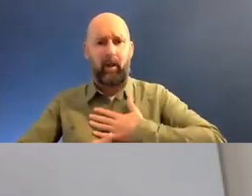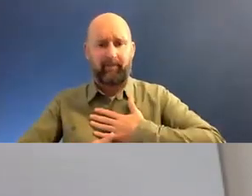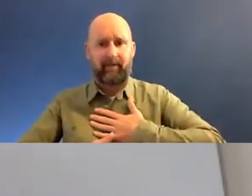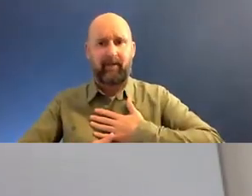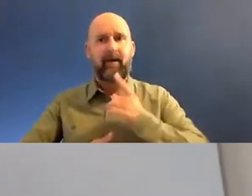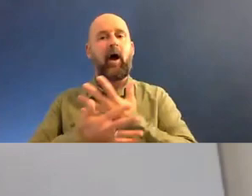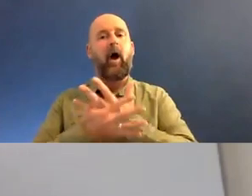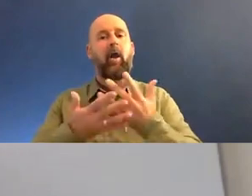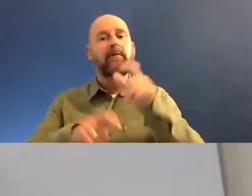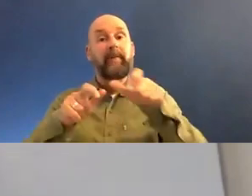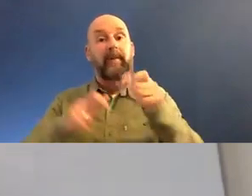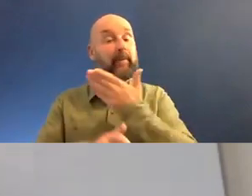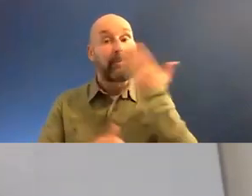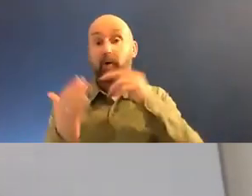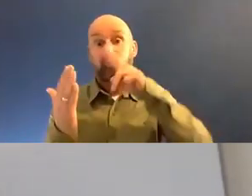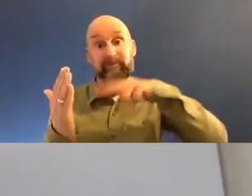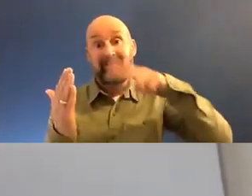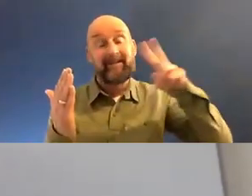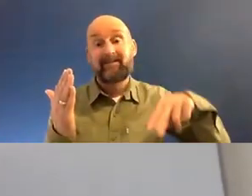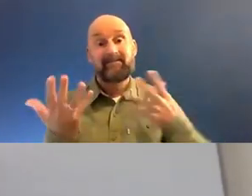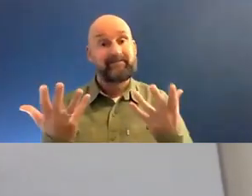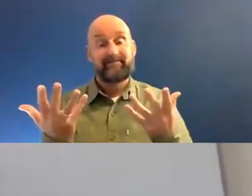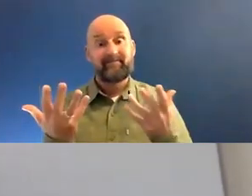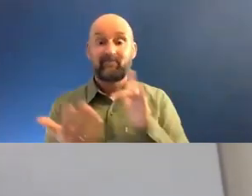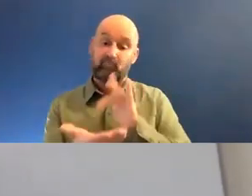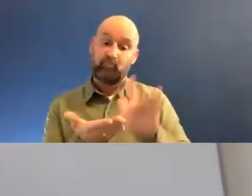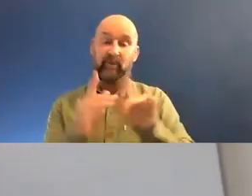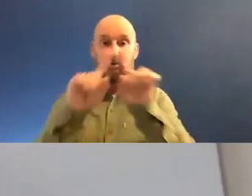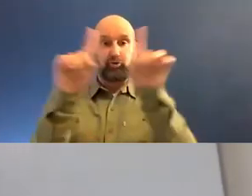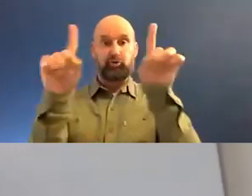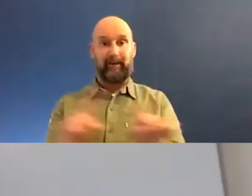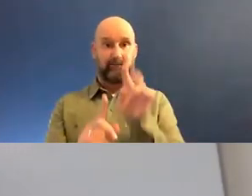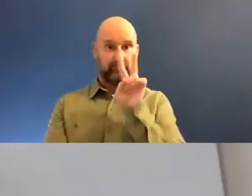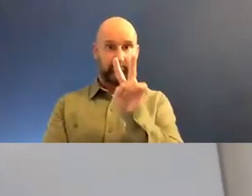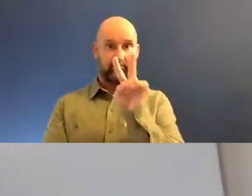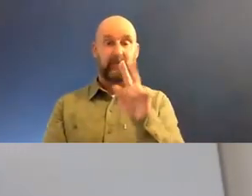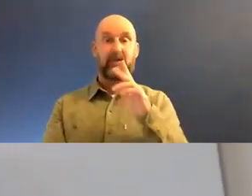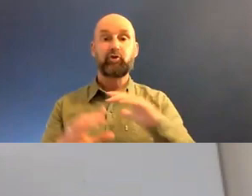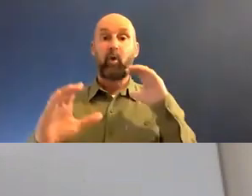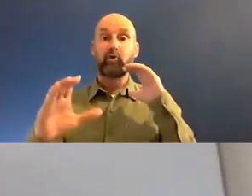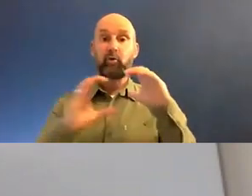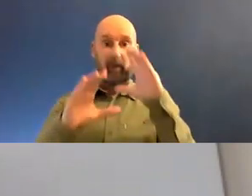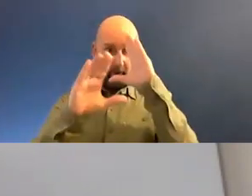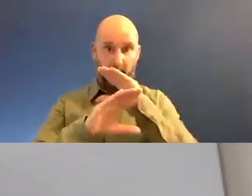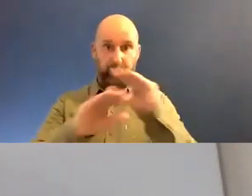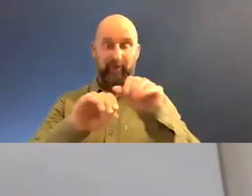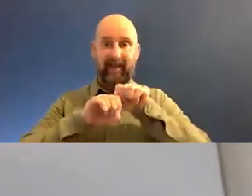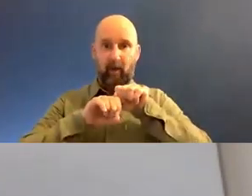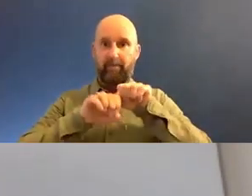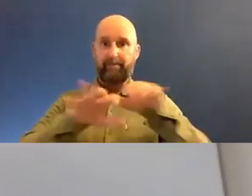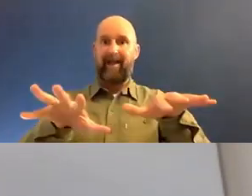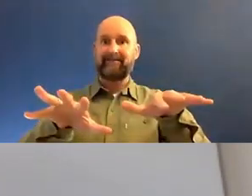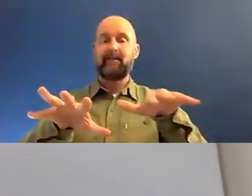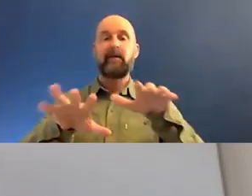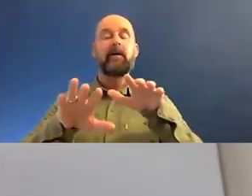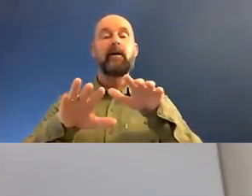a lot of people don't read. Many more people are looking at screens. And so if you want to communicate to people en masse, you need to speak the